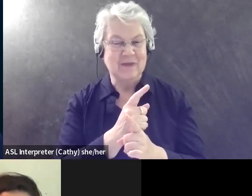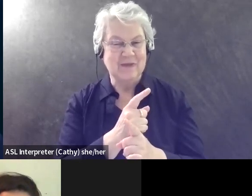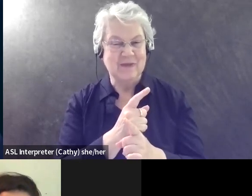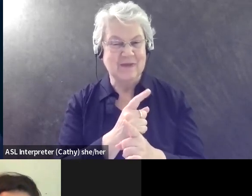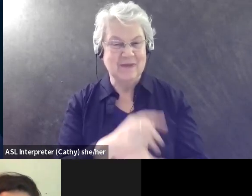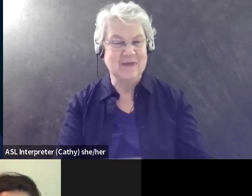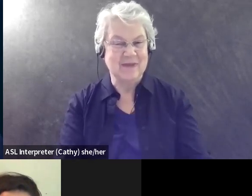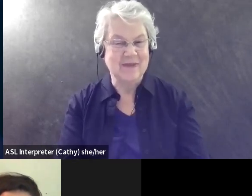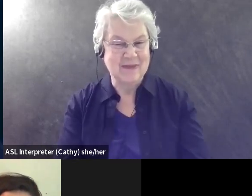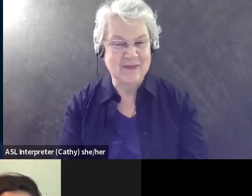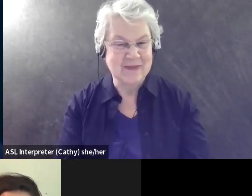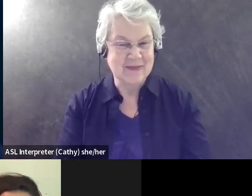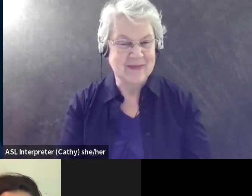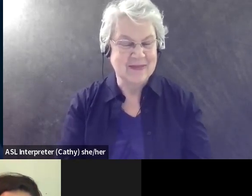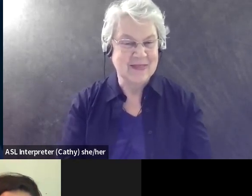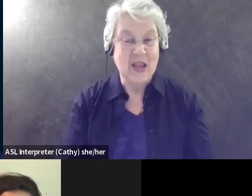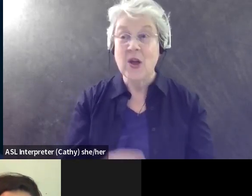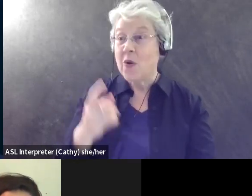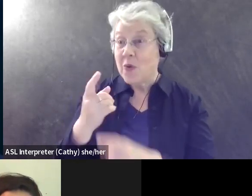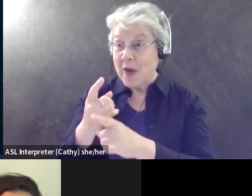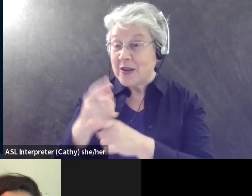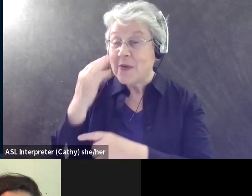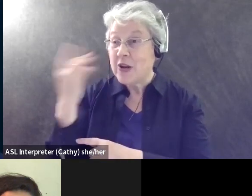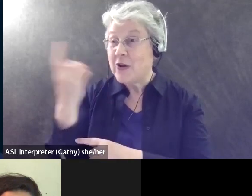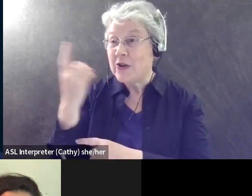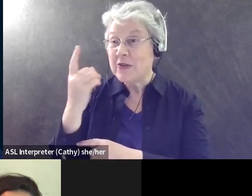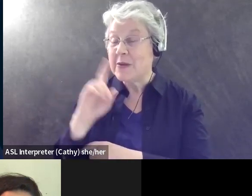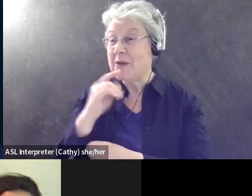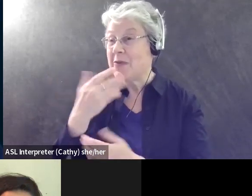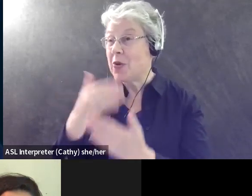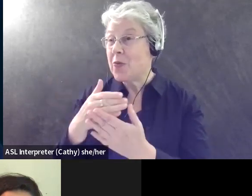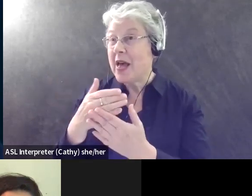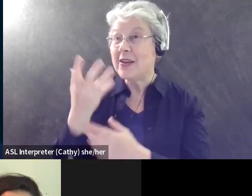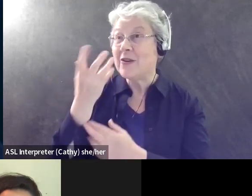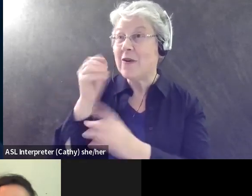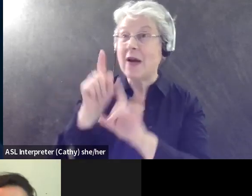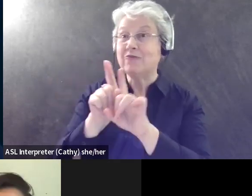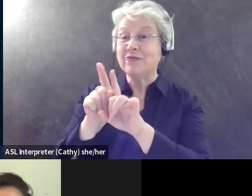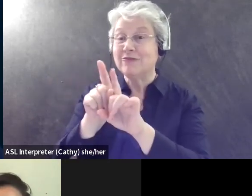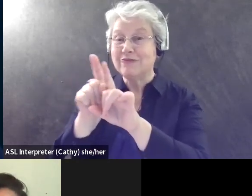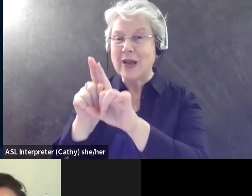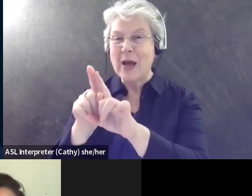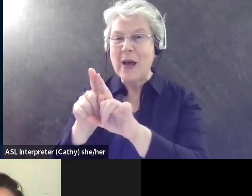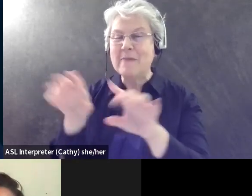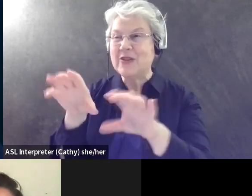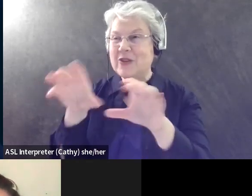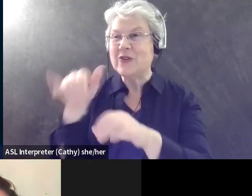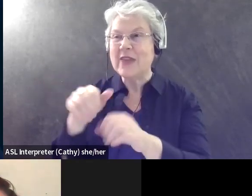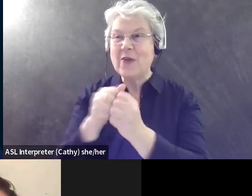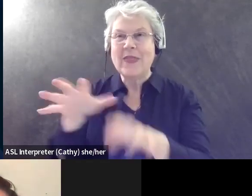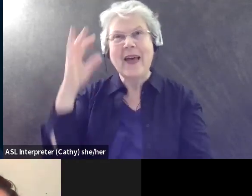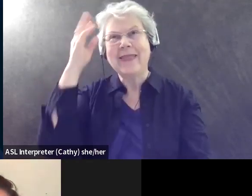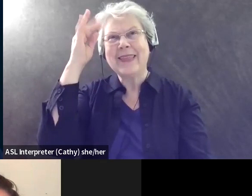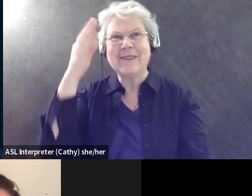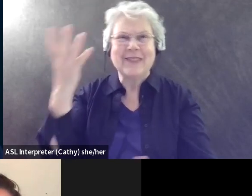Yeah. Yeah. Yeah. Even, even when you know someone so well and you go birding with them a lot, you, you're still sort of doing that without even, without even